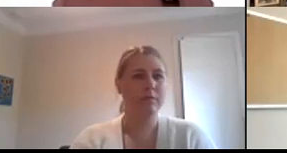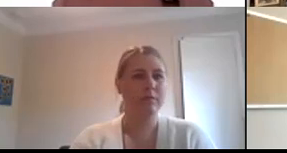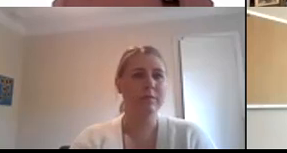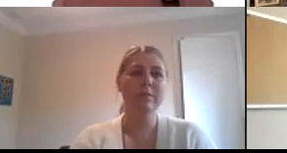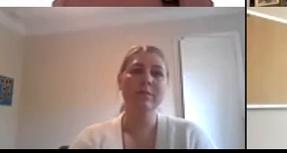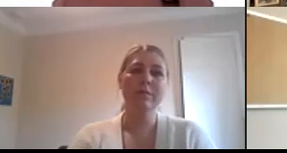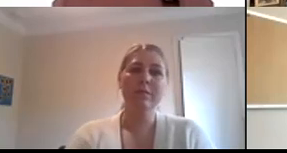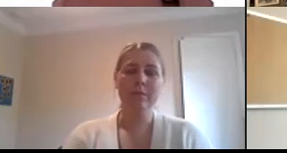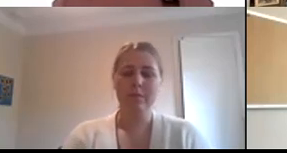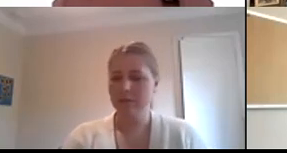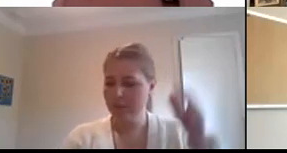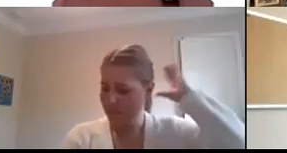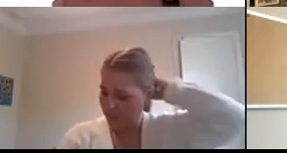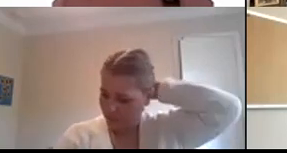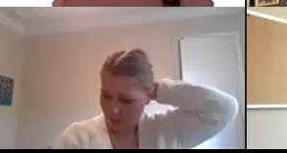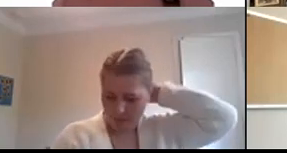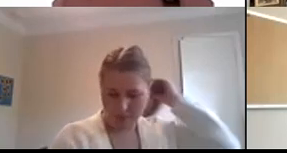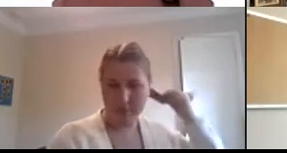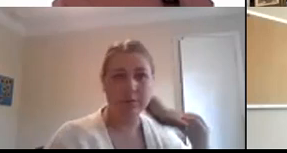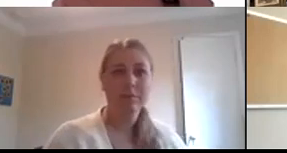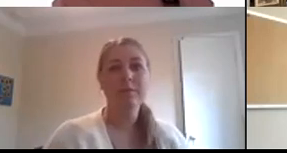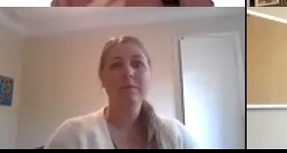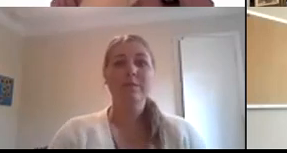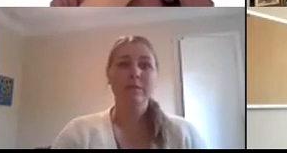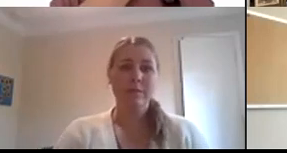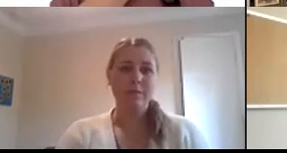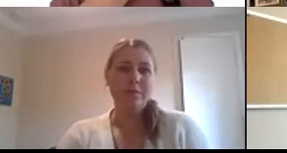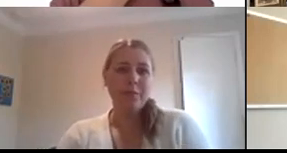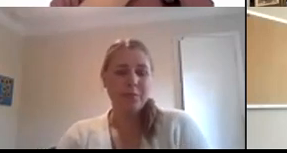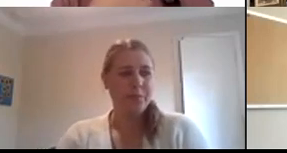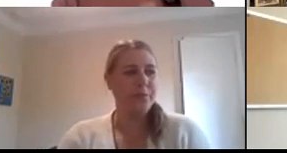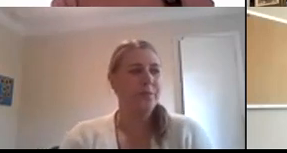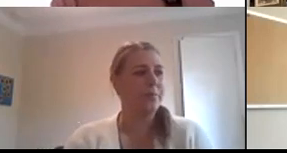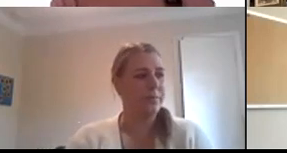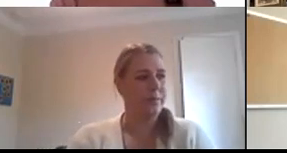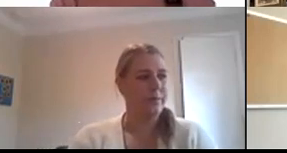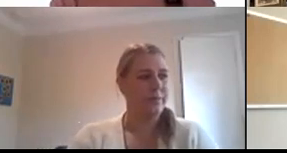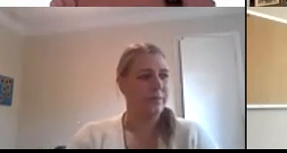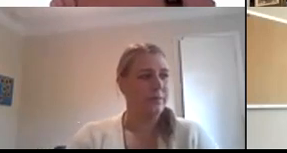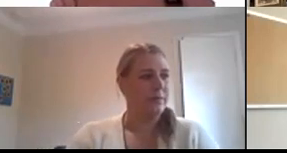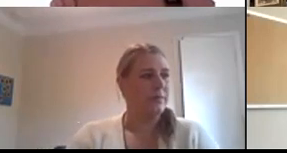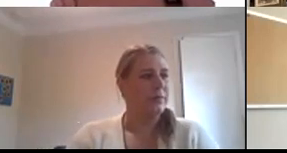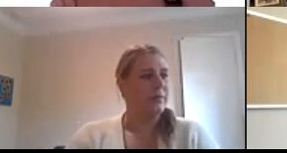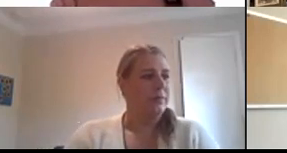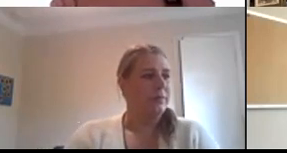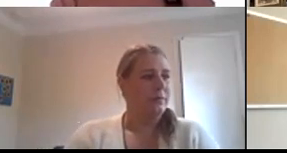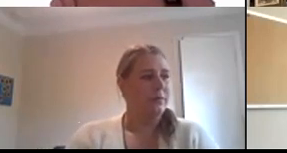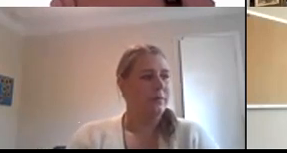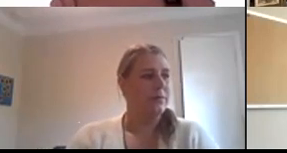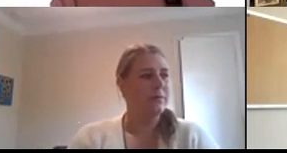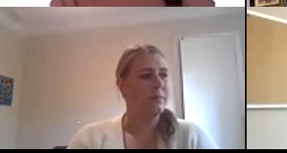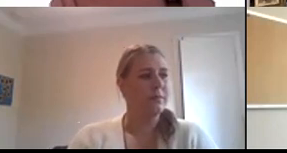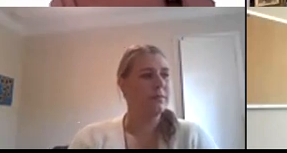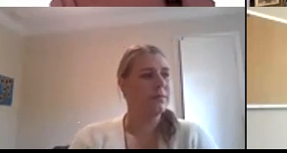communities again uh i will reiterate that the service navigator program targeted african-american